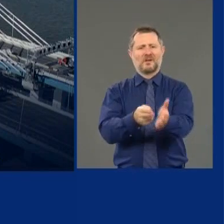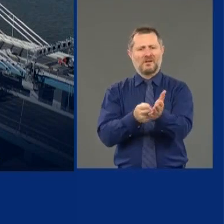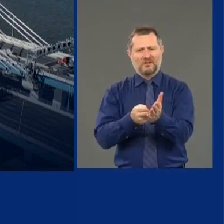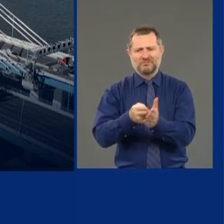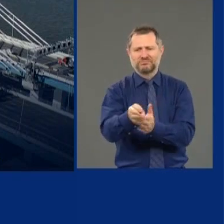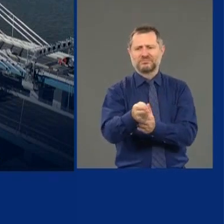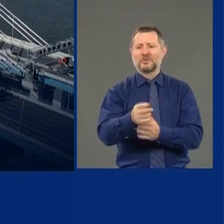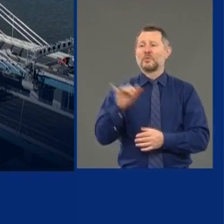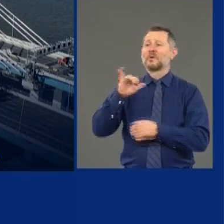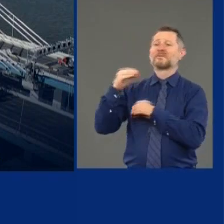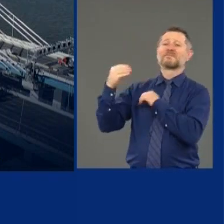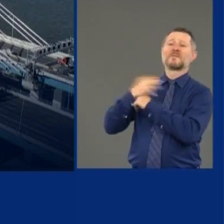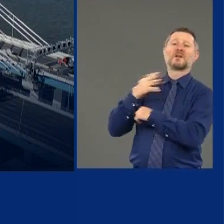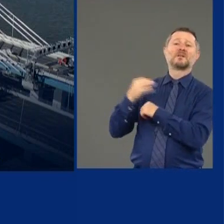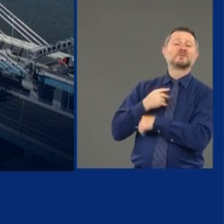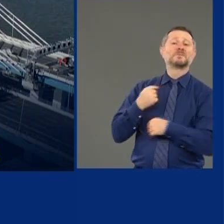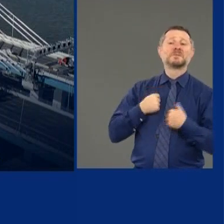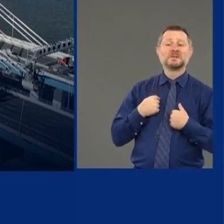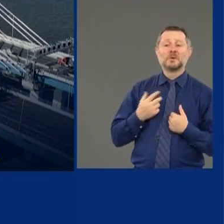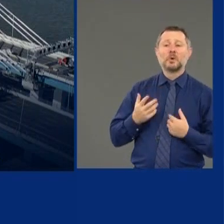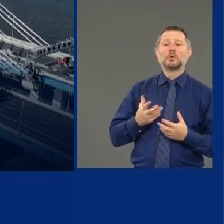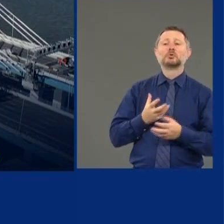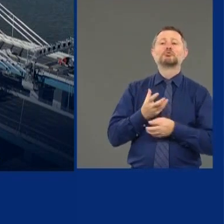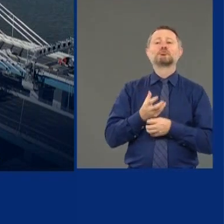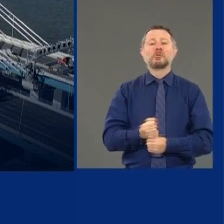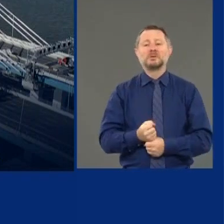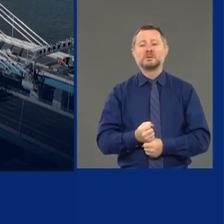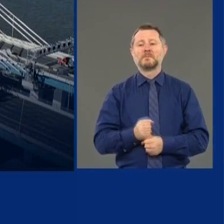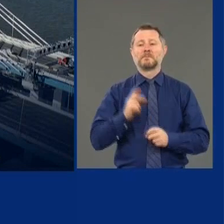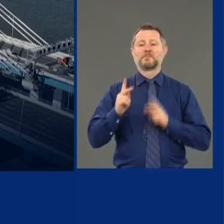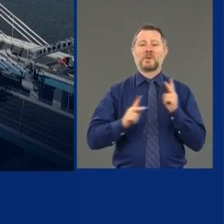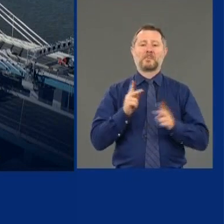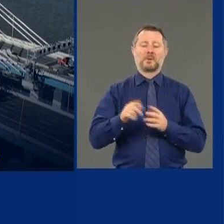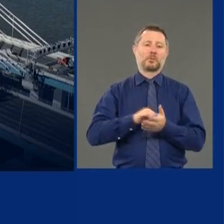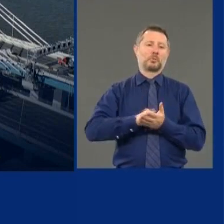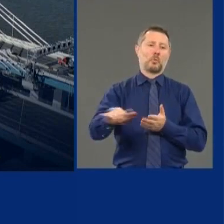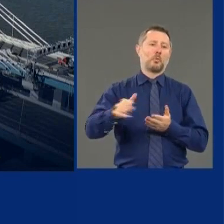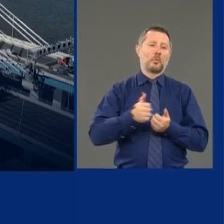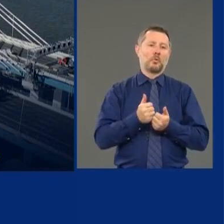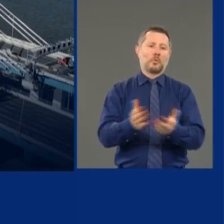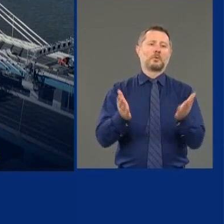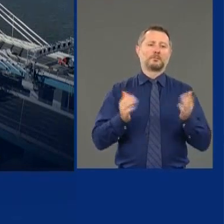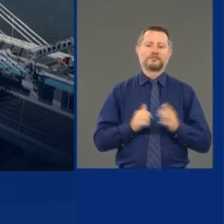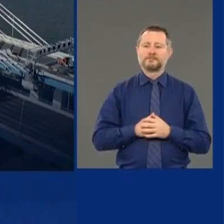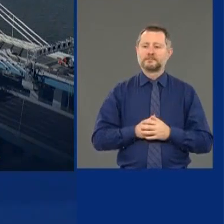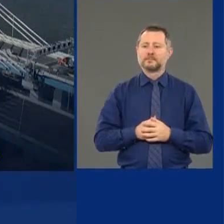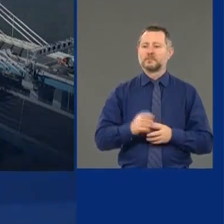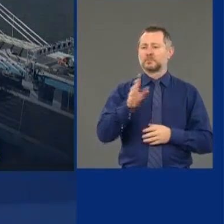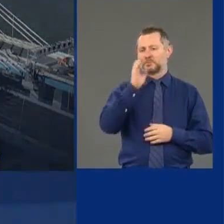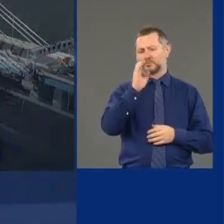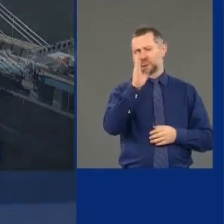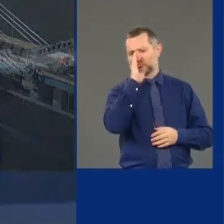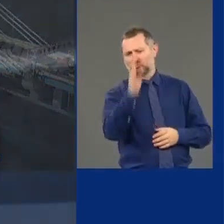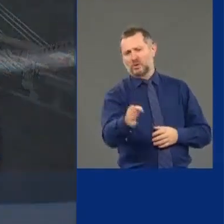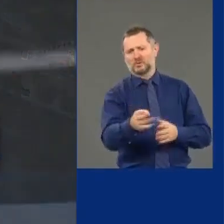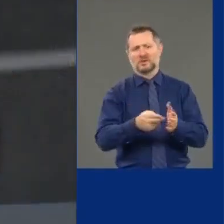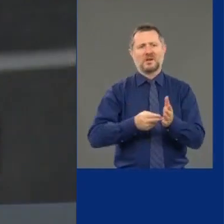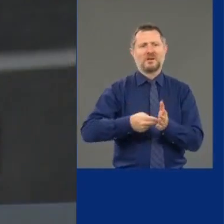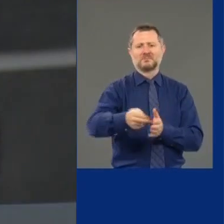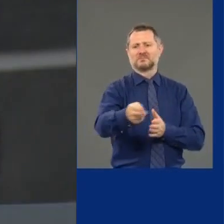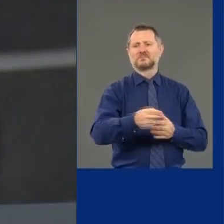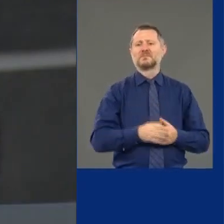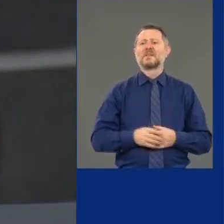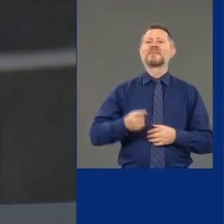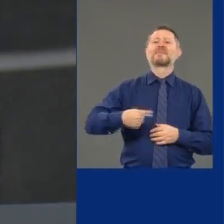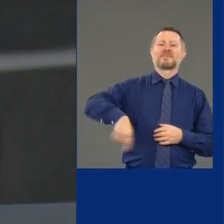trust the people of the state. Tell them the truth. And they will